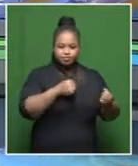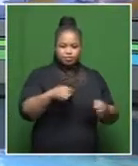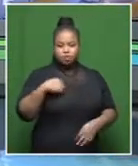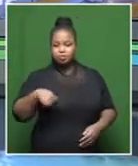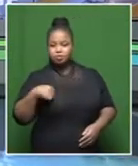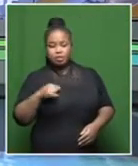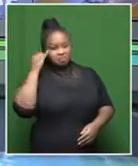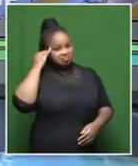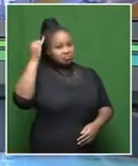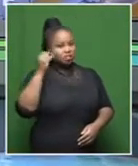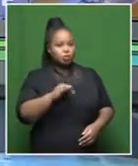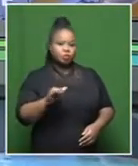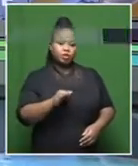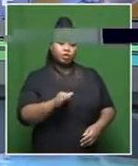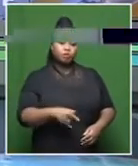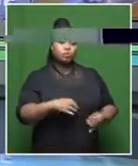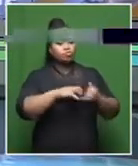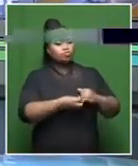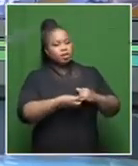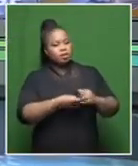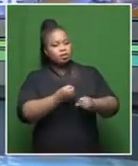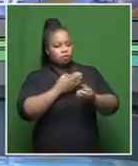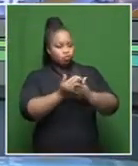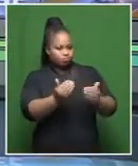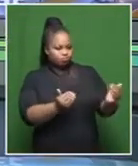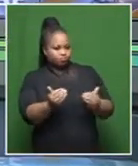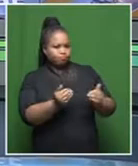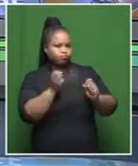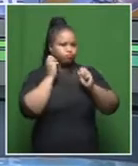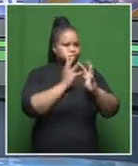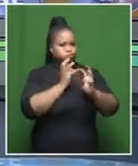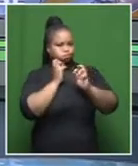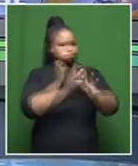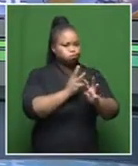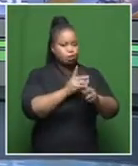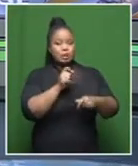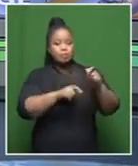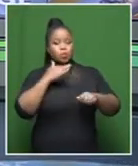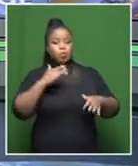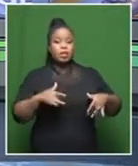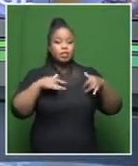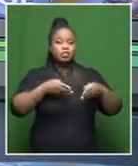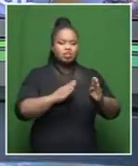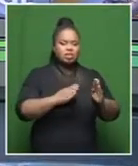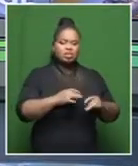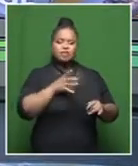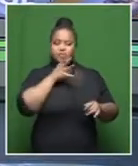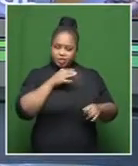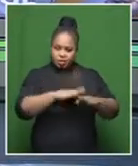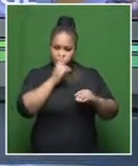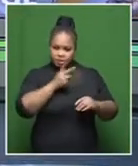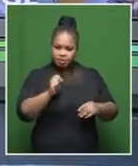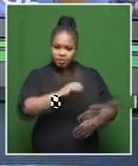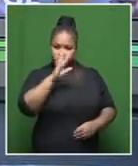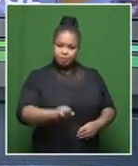come up with to deal with the influx of homelessness and the level of homelessness that we see in